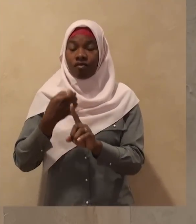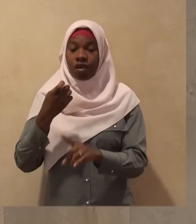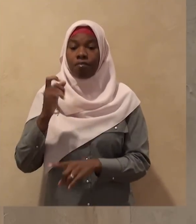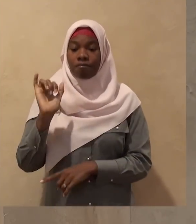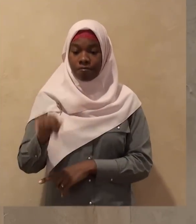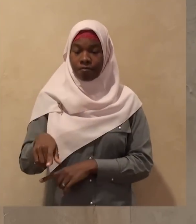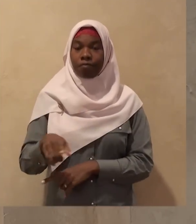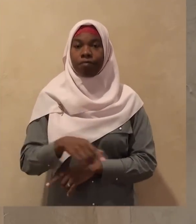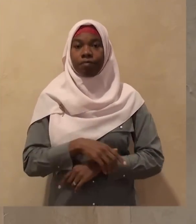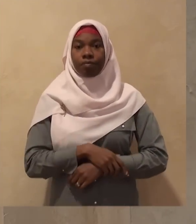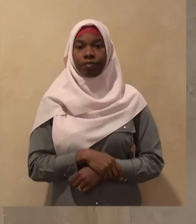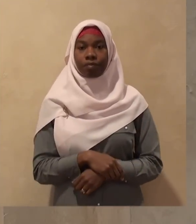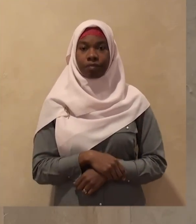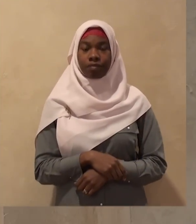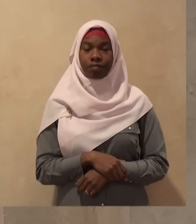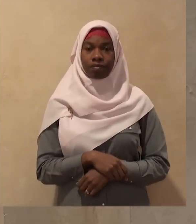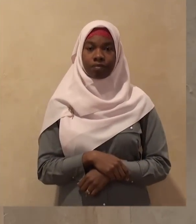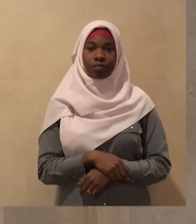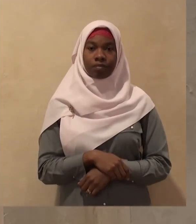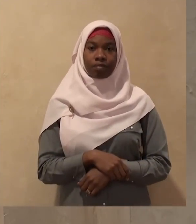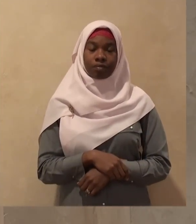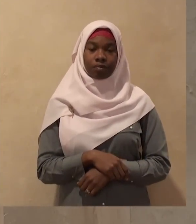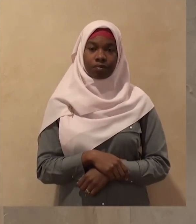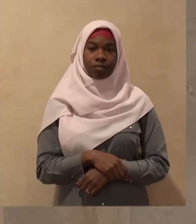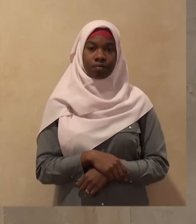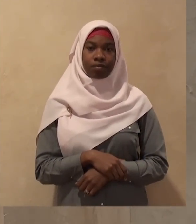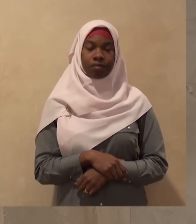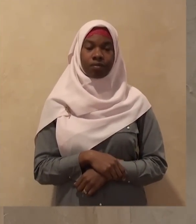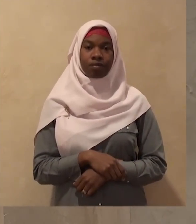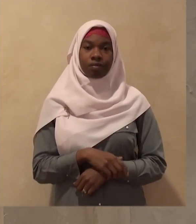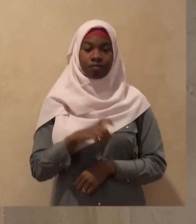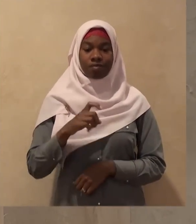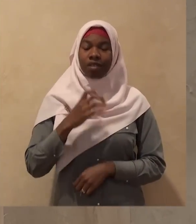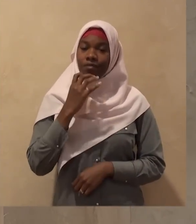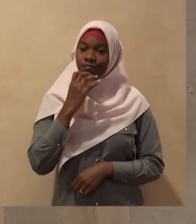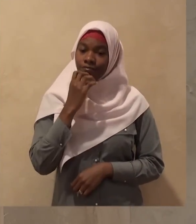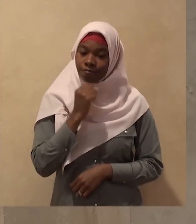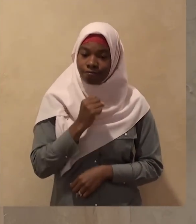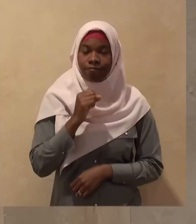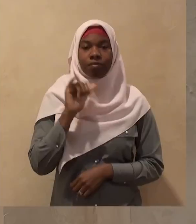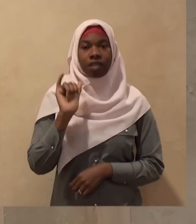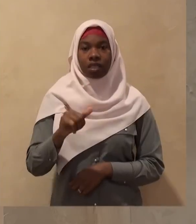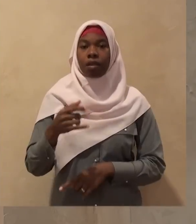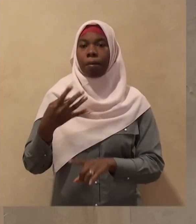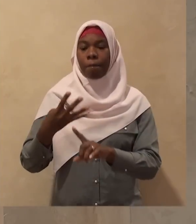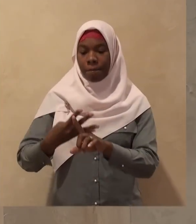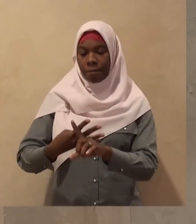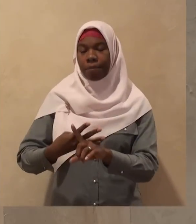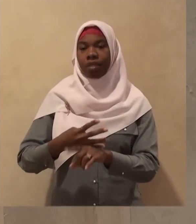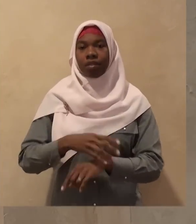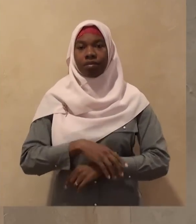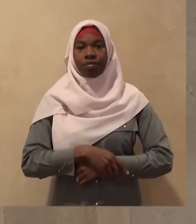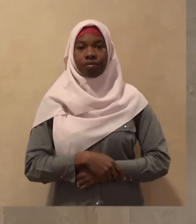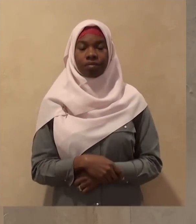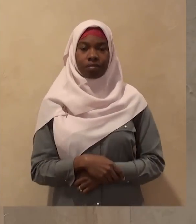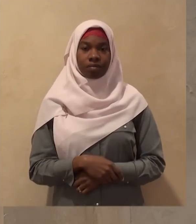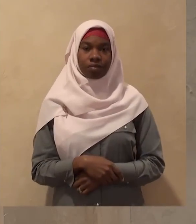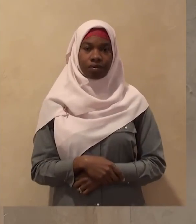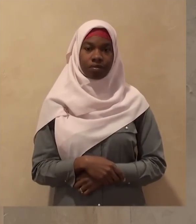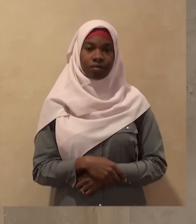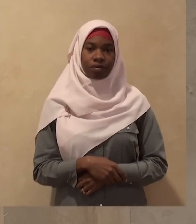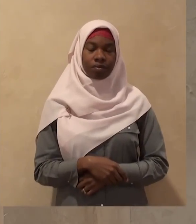holiness to maintain their sanctity but neither Allah subhanahu wa ta'ala nor his rasul